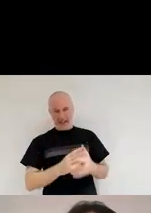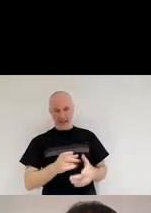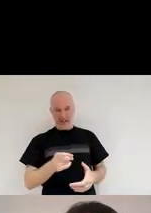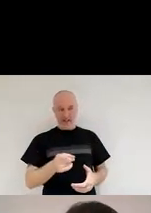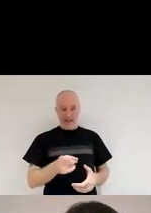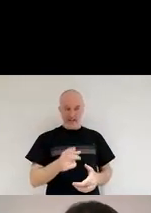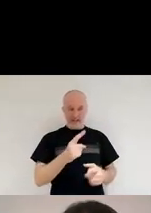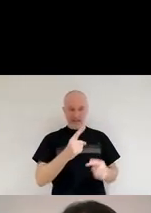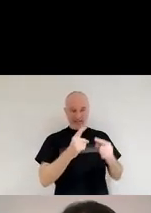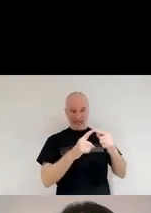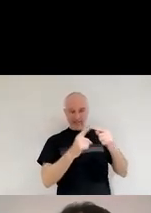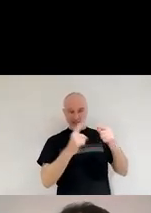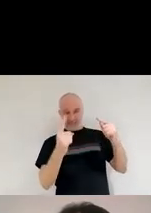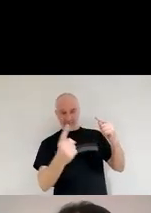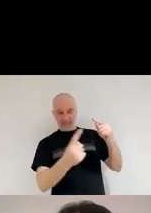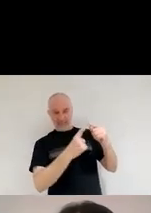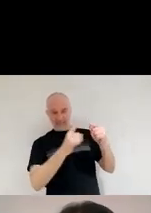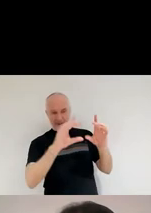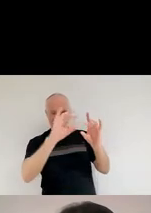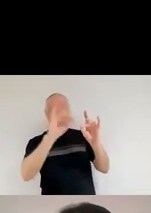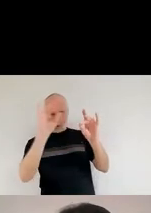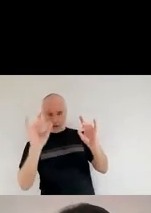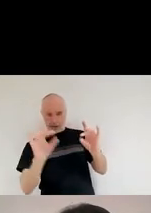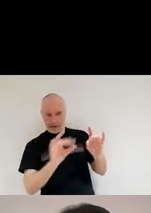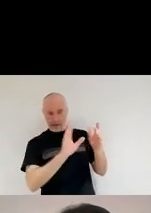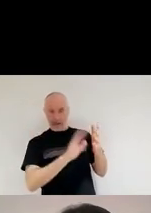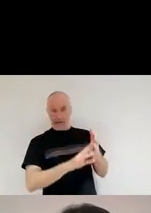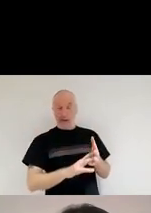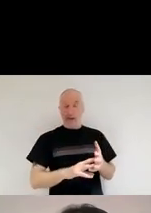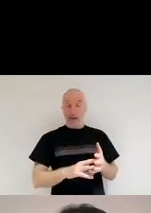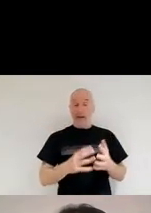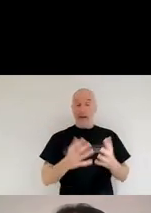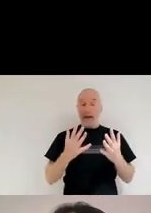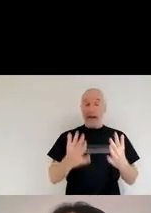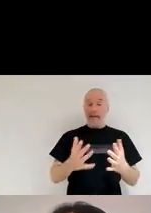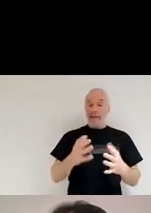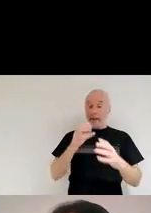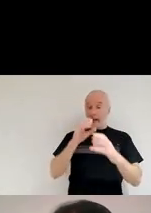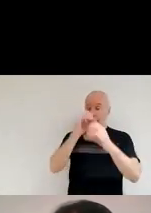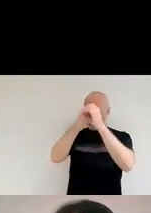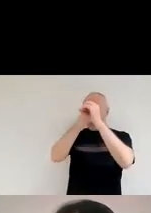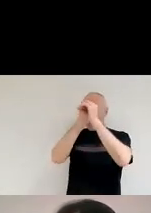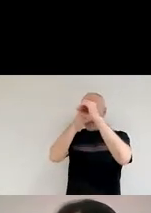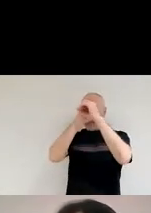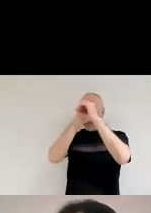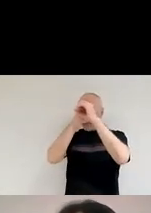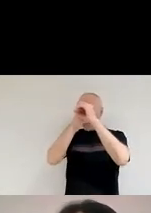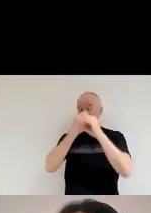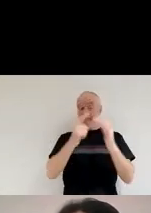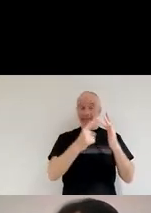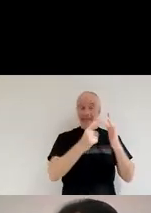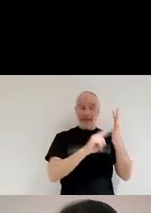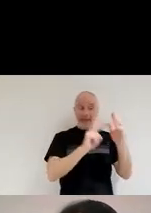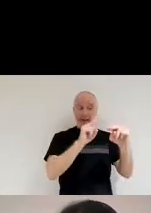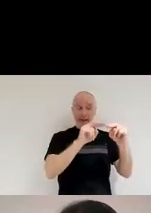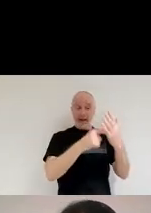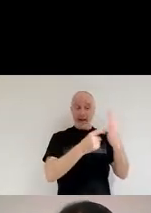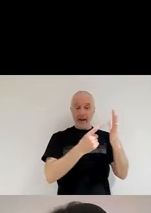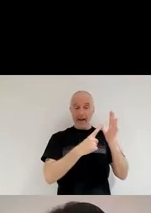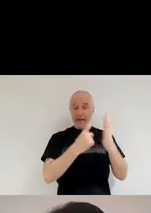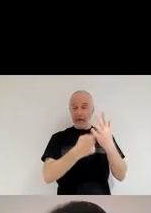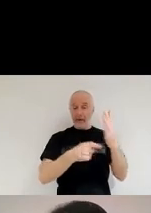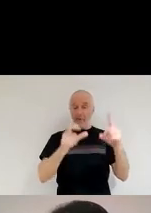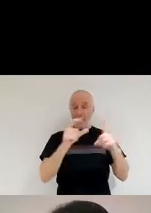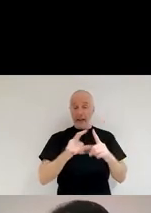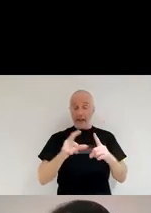of stars, but that's it. If you turn your telescope to actually look in the infrared, then all of this gas